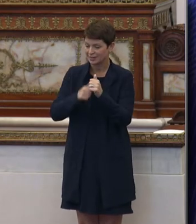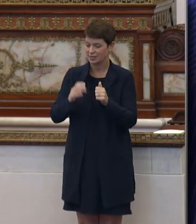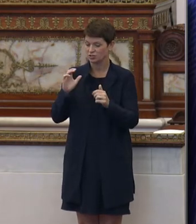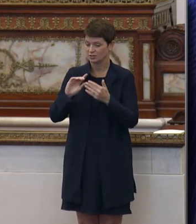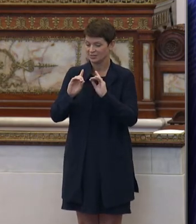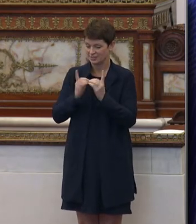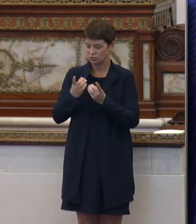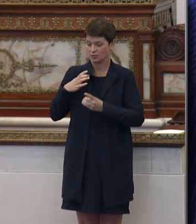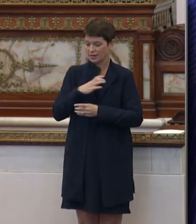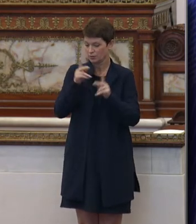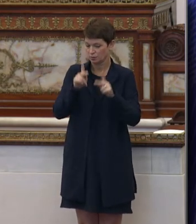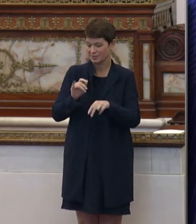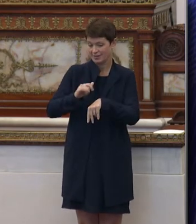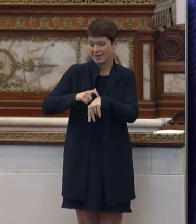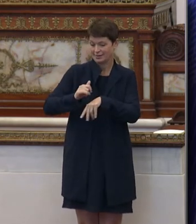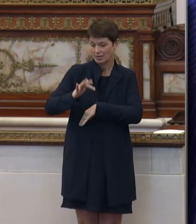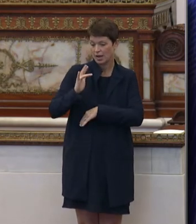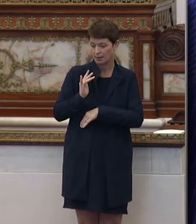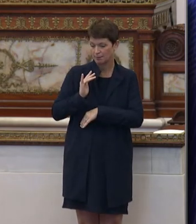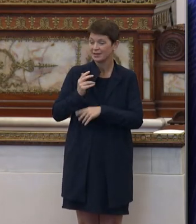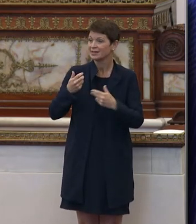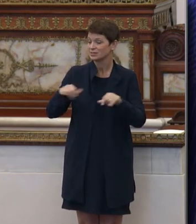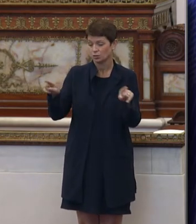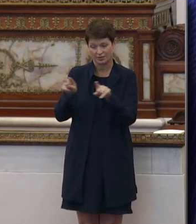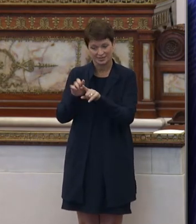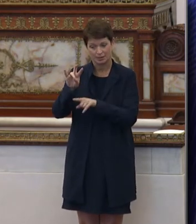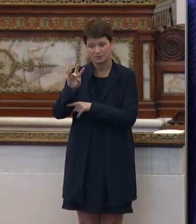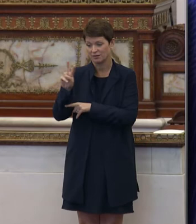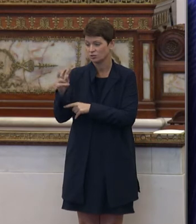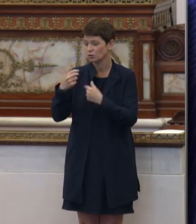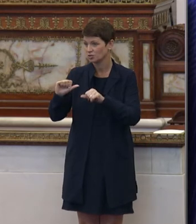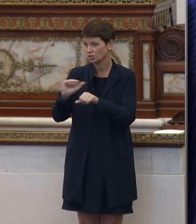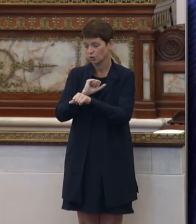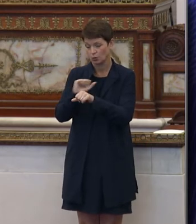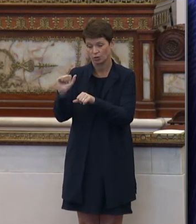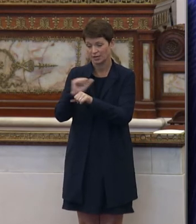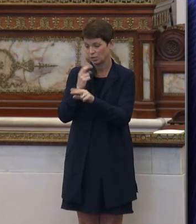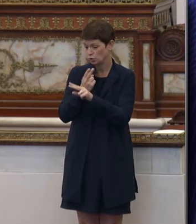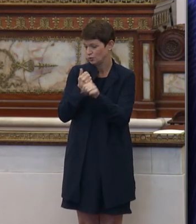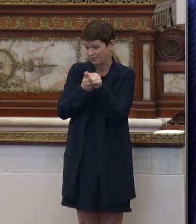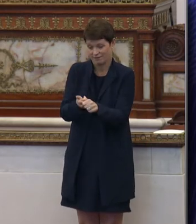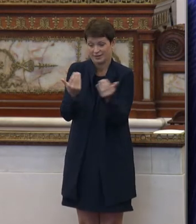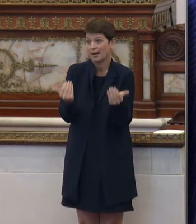council person at that time. And that's still the list of 72 that we are working from now.